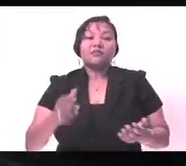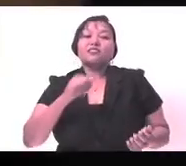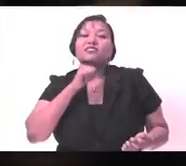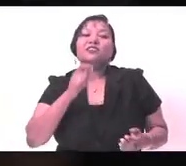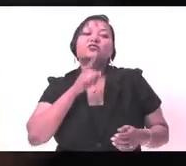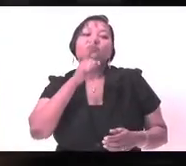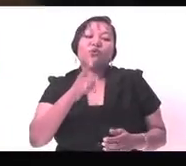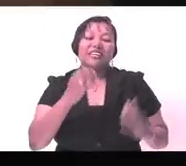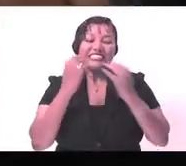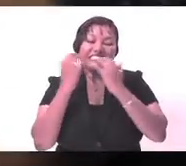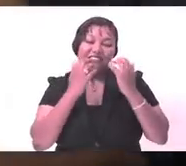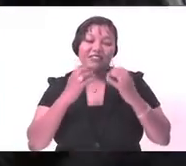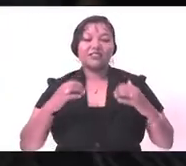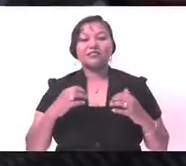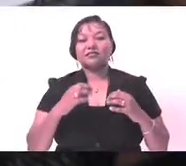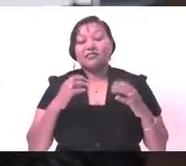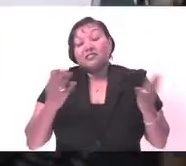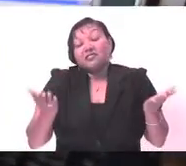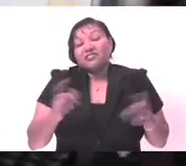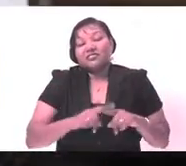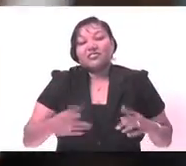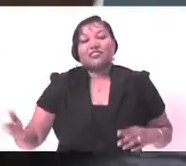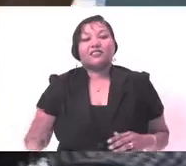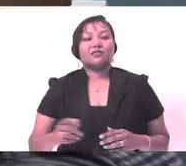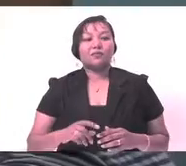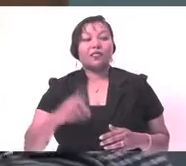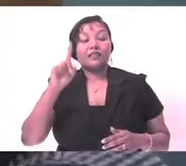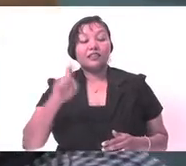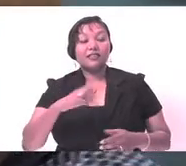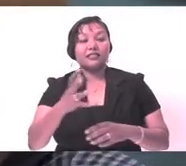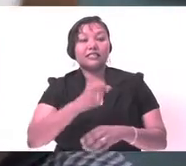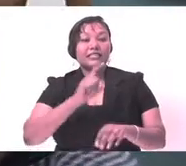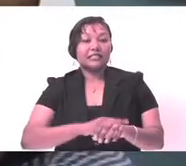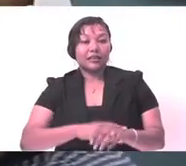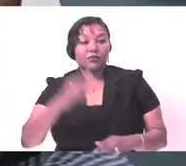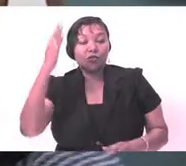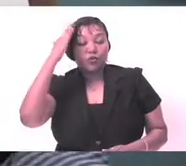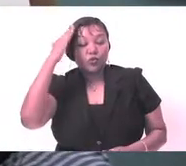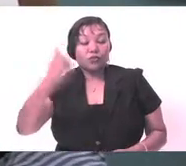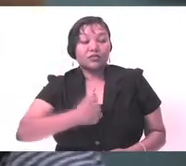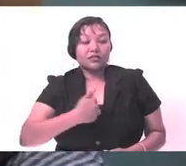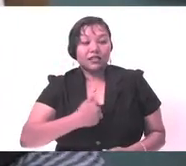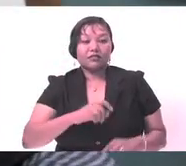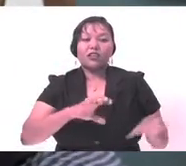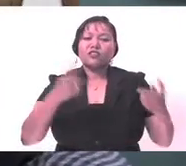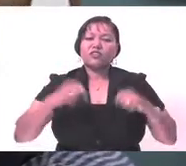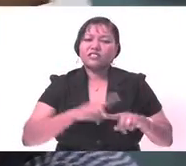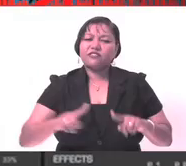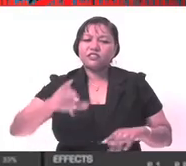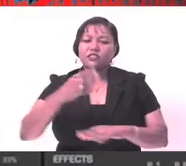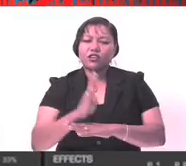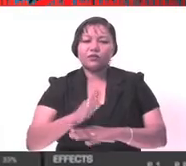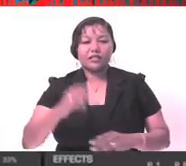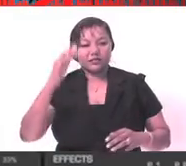sometimes be discouraged by negative thoughts, fears, and apprehensions. Take time to evaluate yourself while doing different